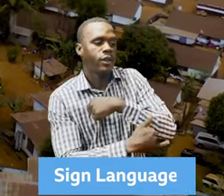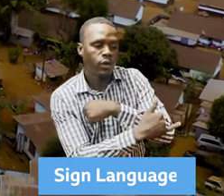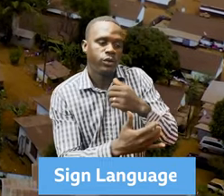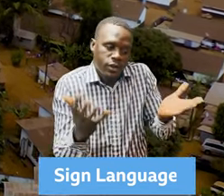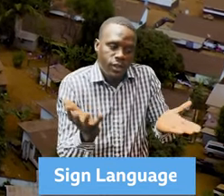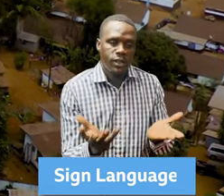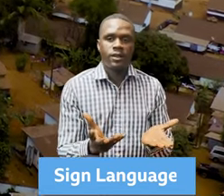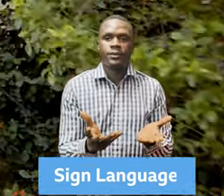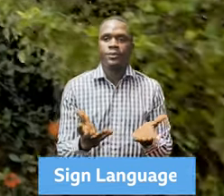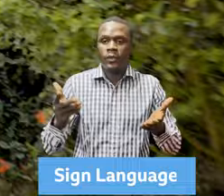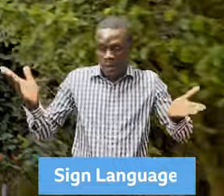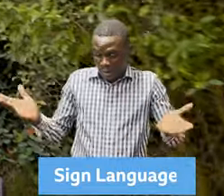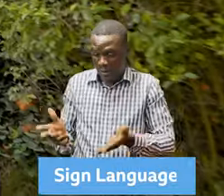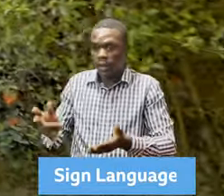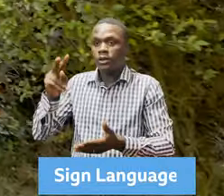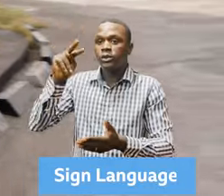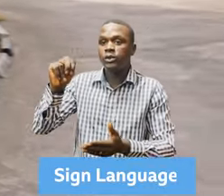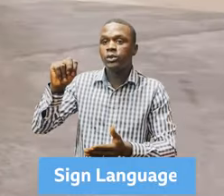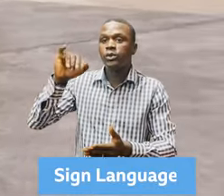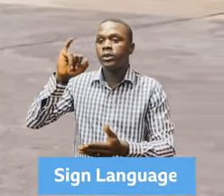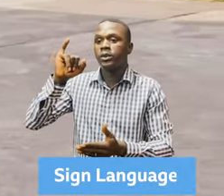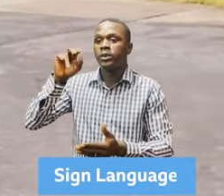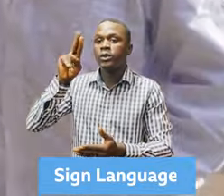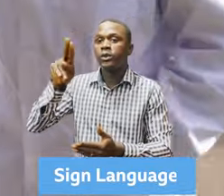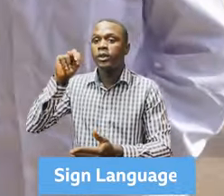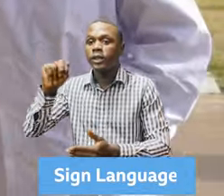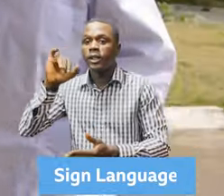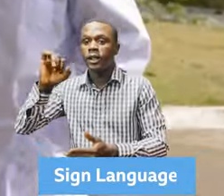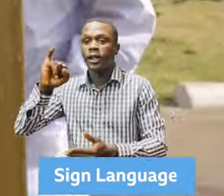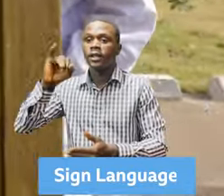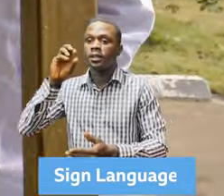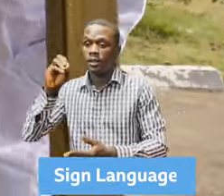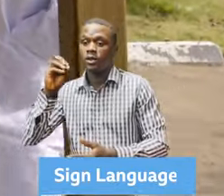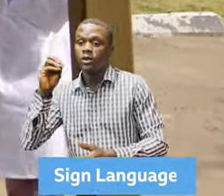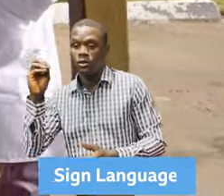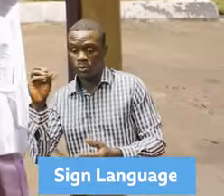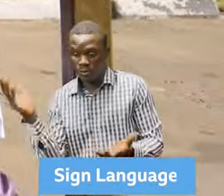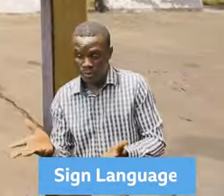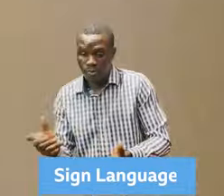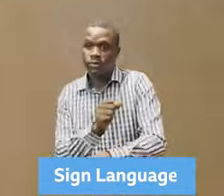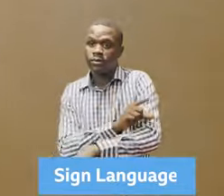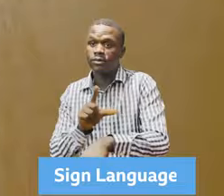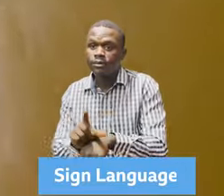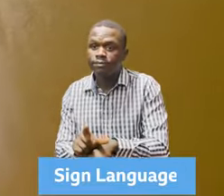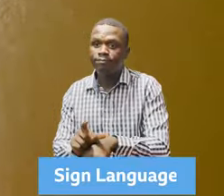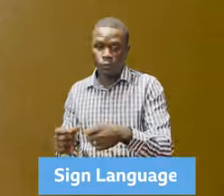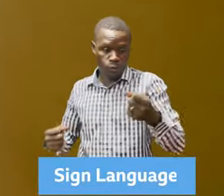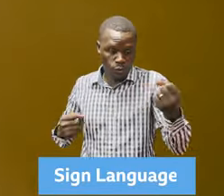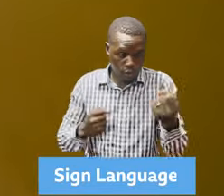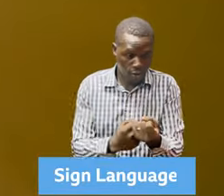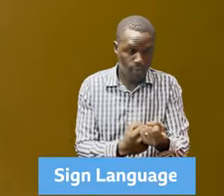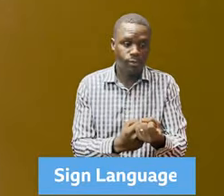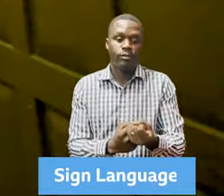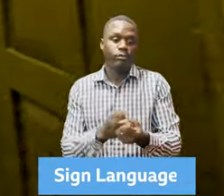UNIDO in Sierra Leone, our support encompasses how we can support the government within our four pillars, which include